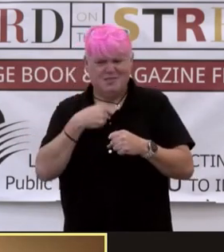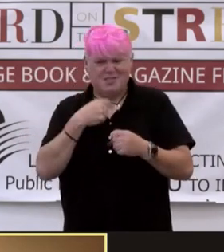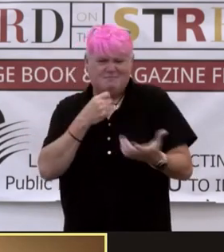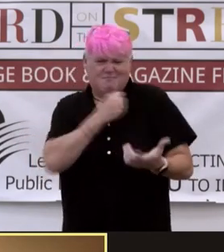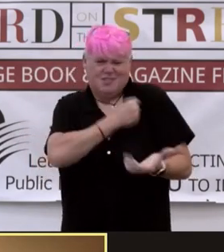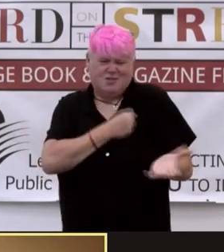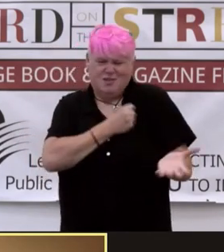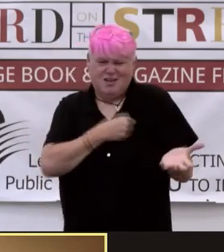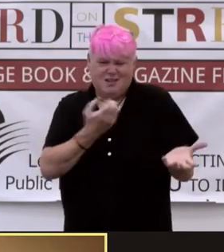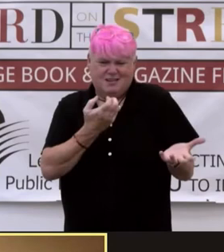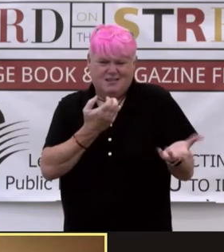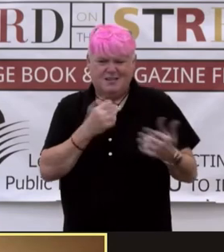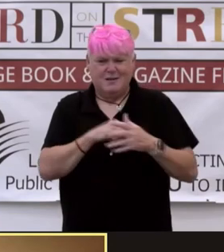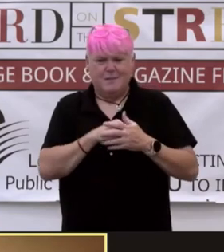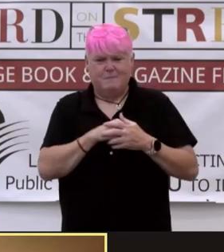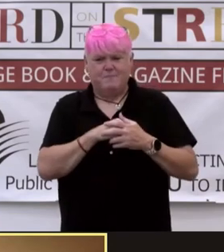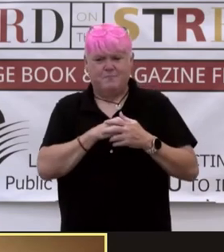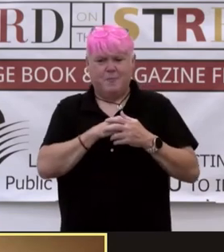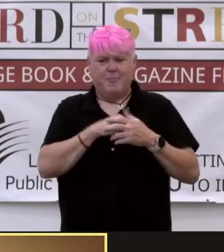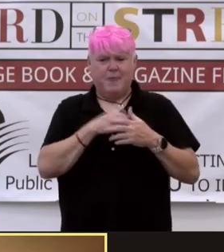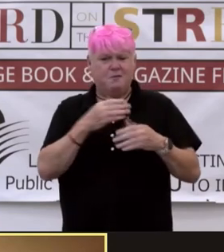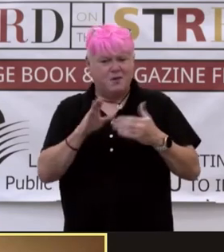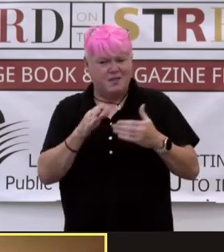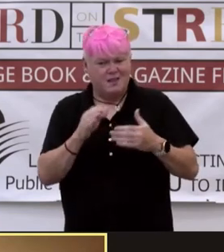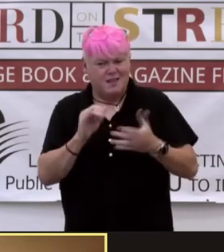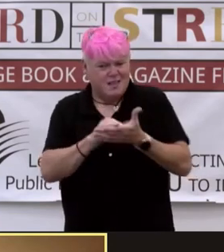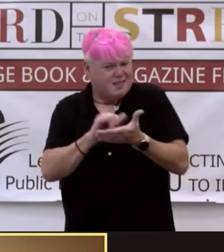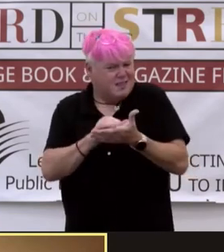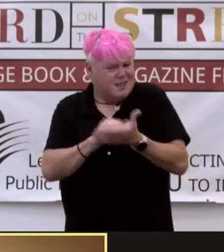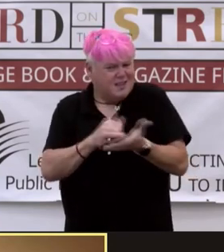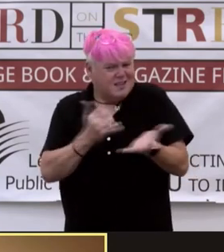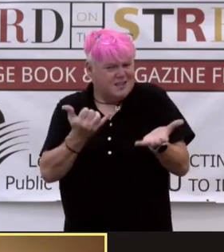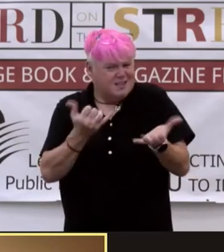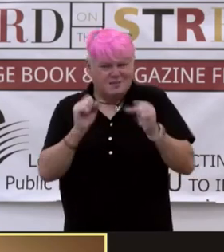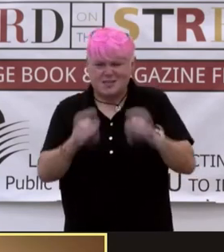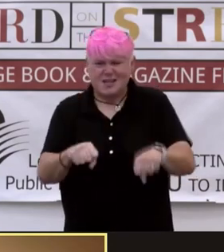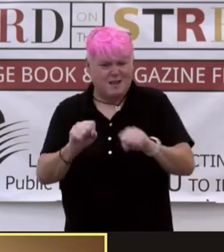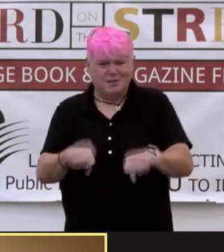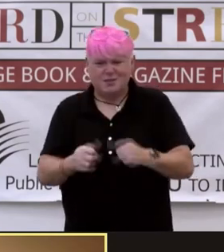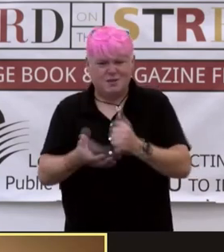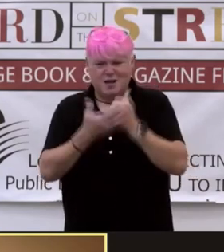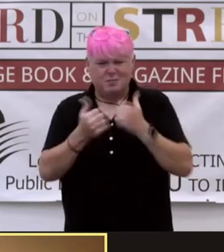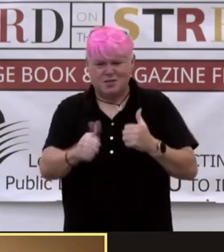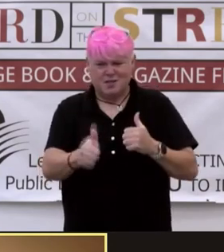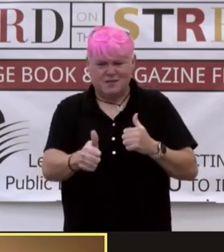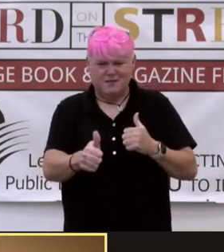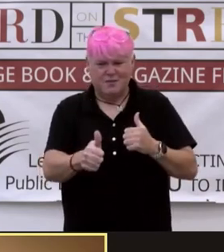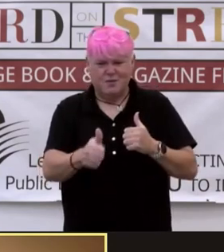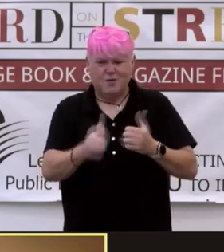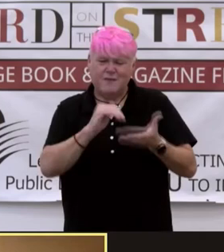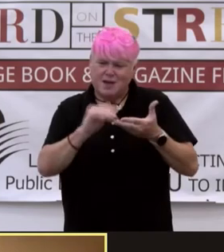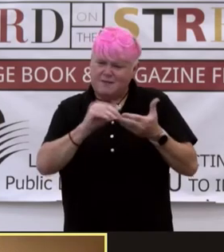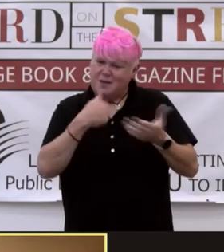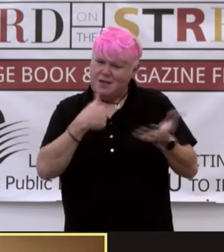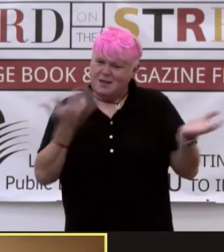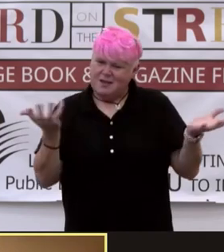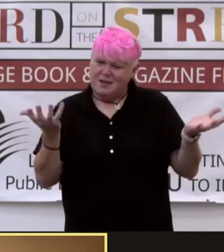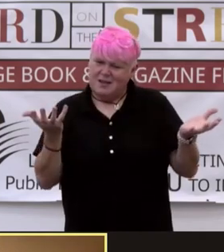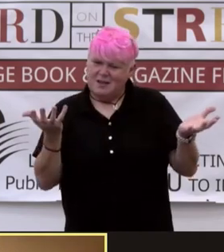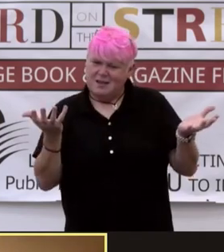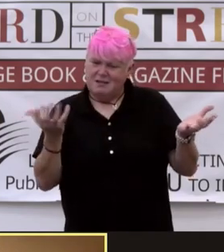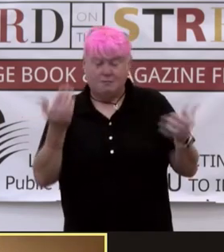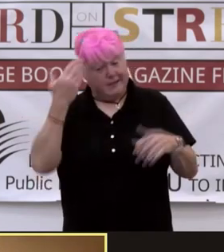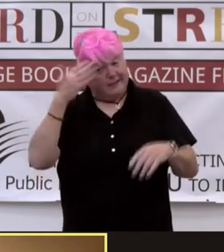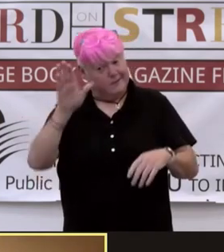her way through her apology, aware that she sounds inept, but unable to help herself. Will you forgive me? I don't know,